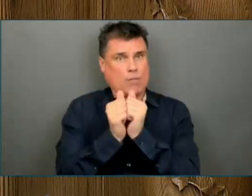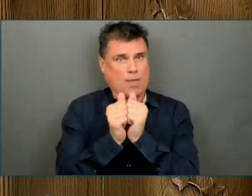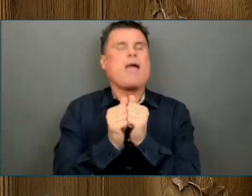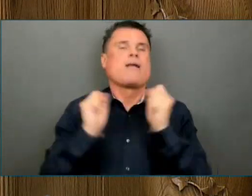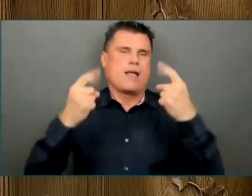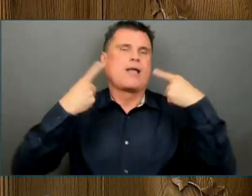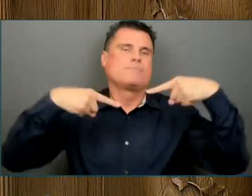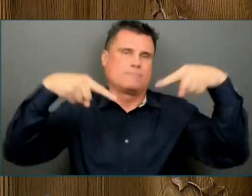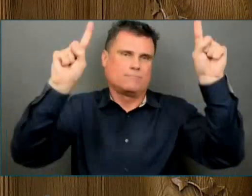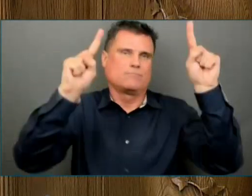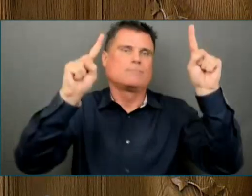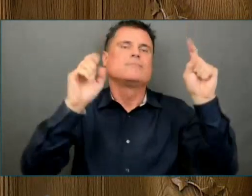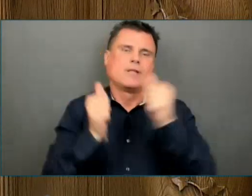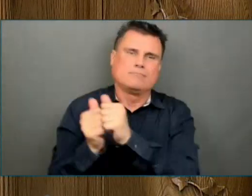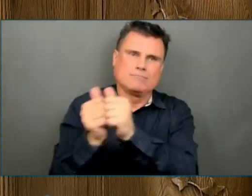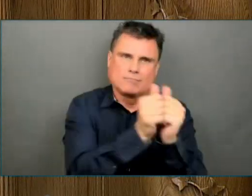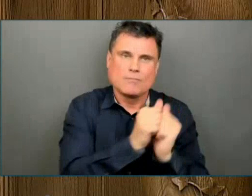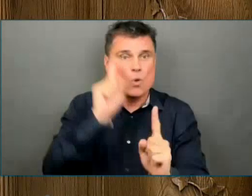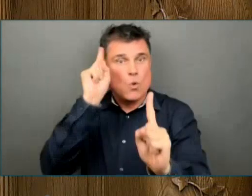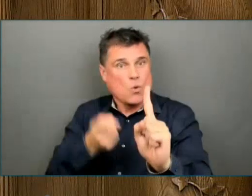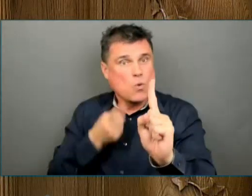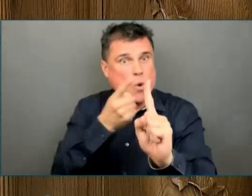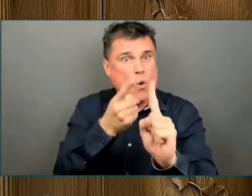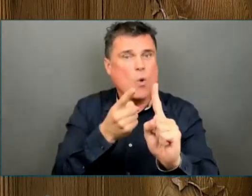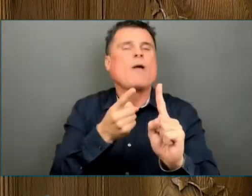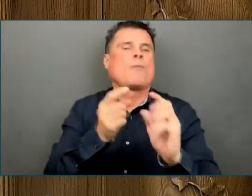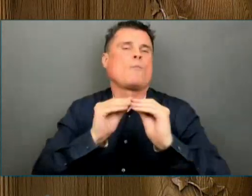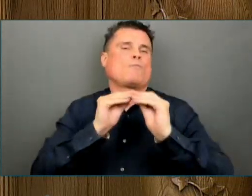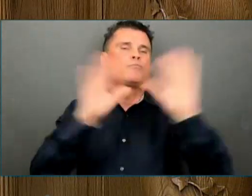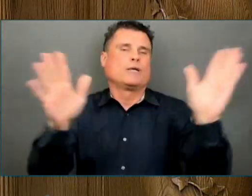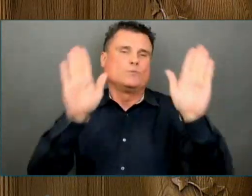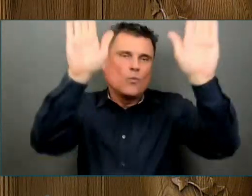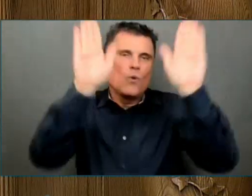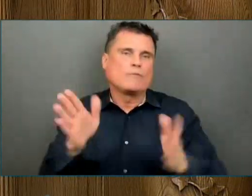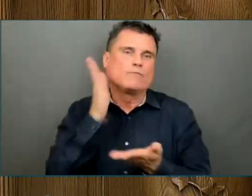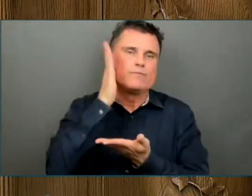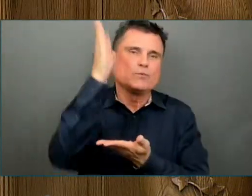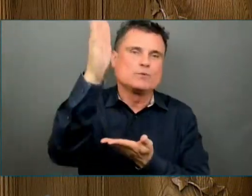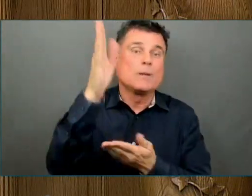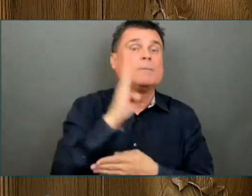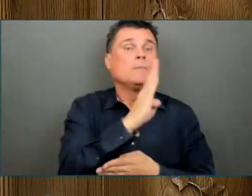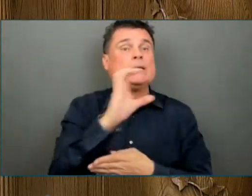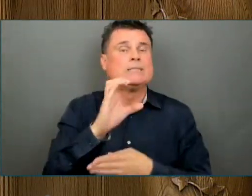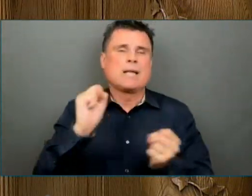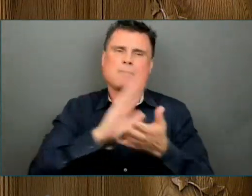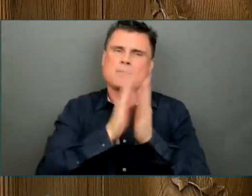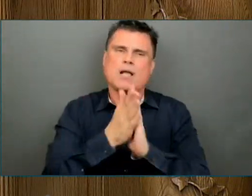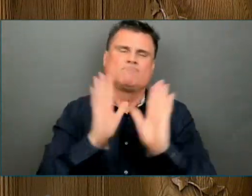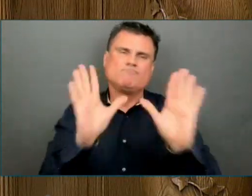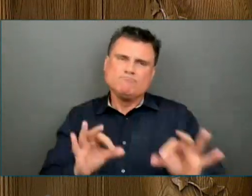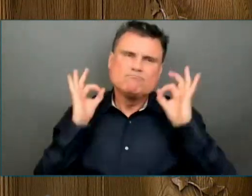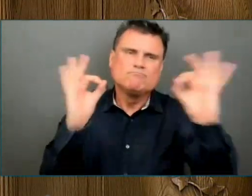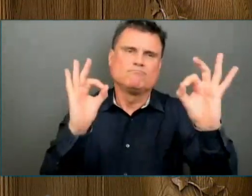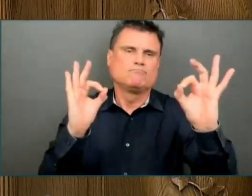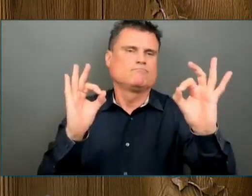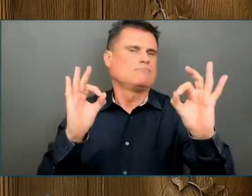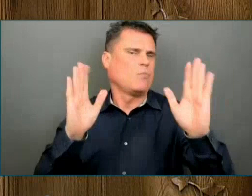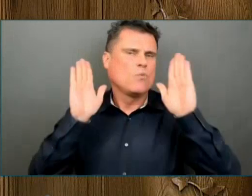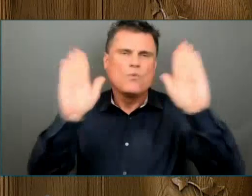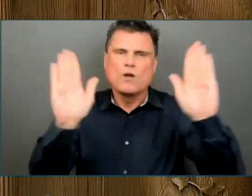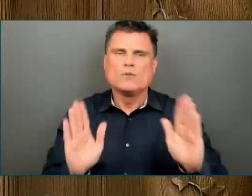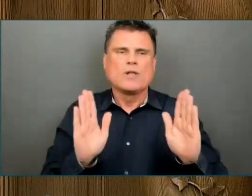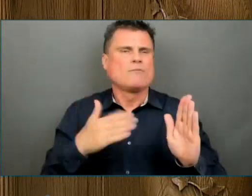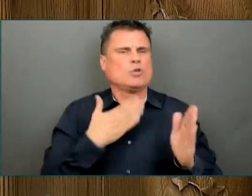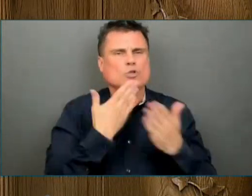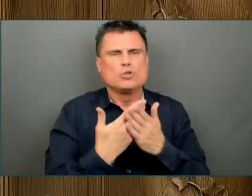Together we can build a BC where strong public services like healthcare are there when people need them. Where we can create